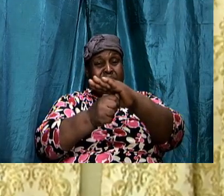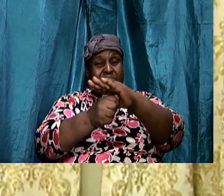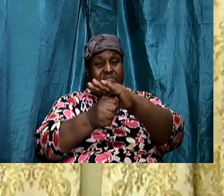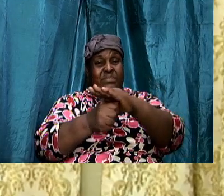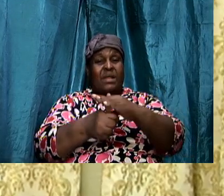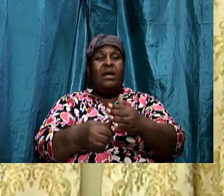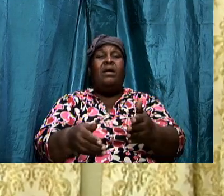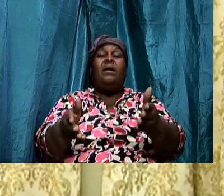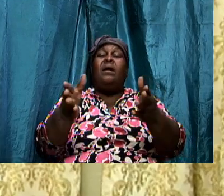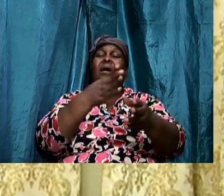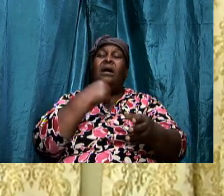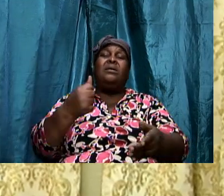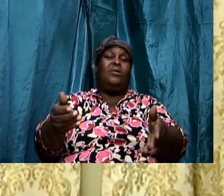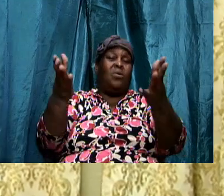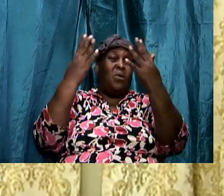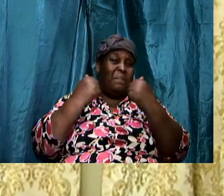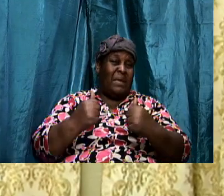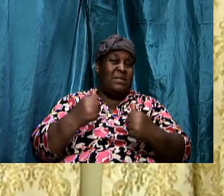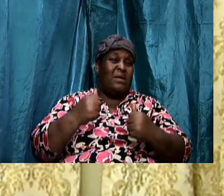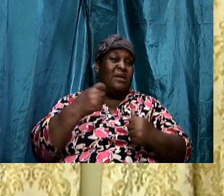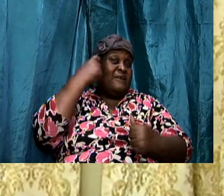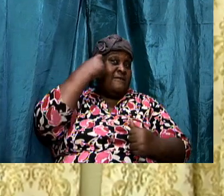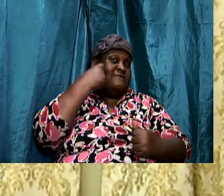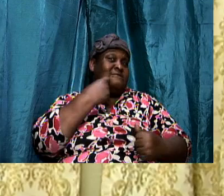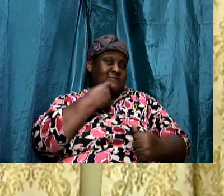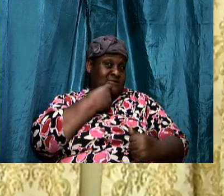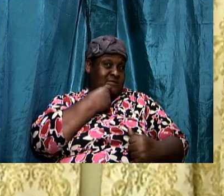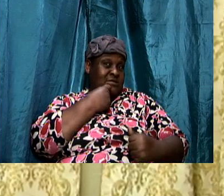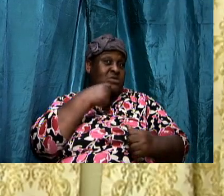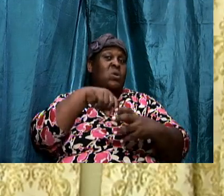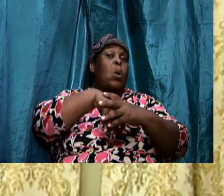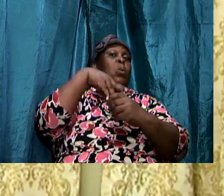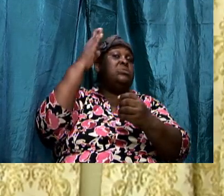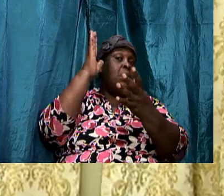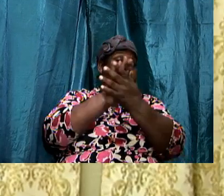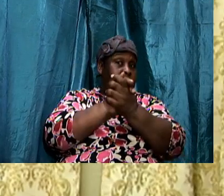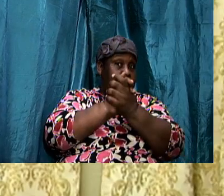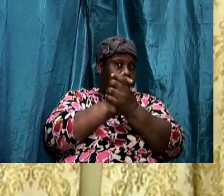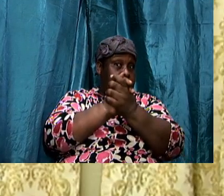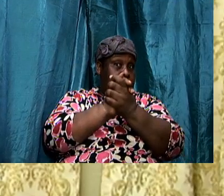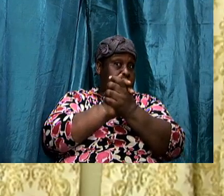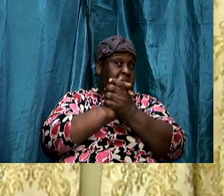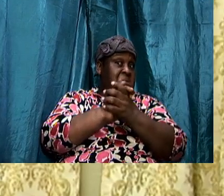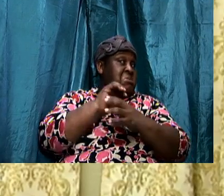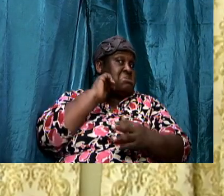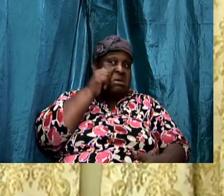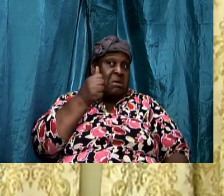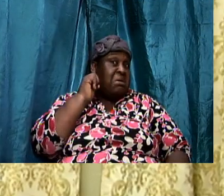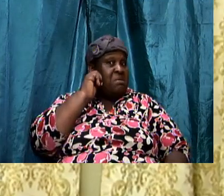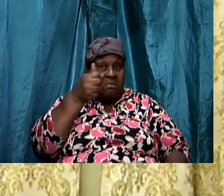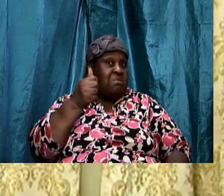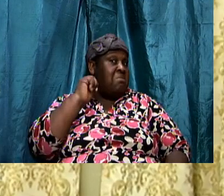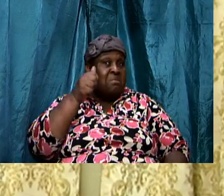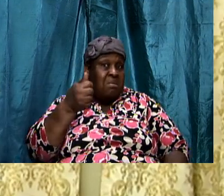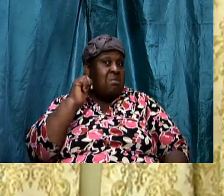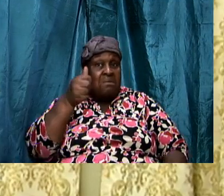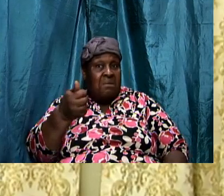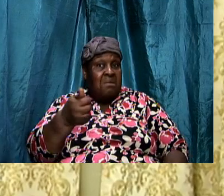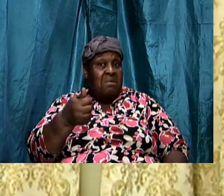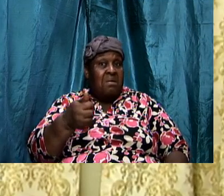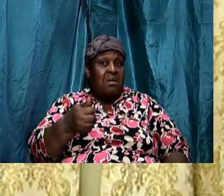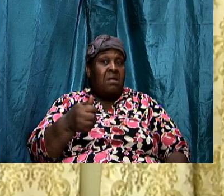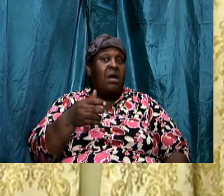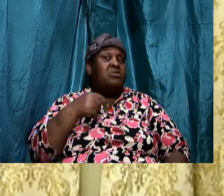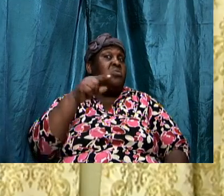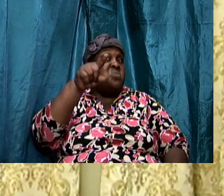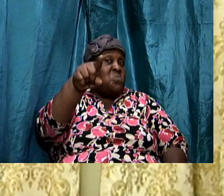and commit fornication day in and day out and you